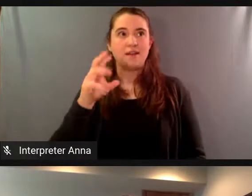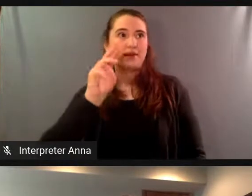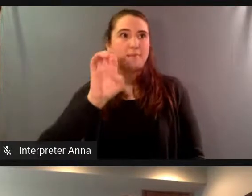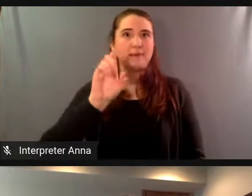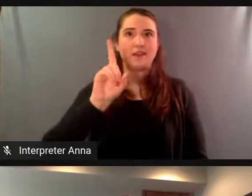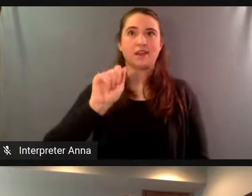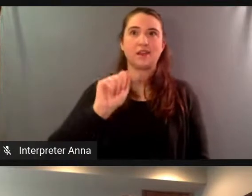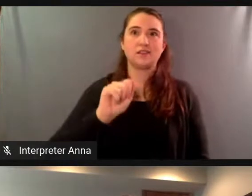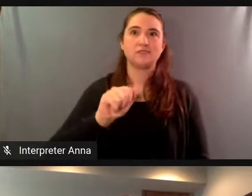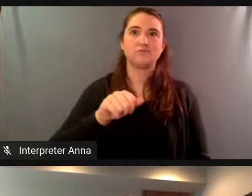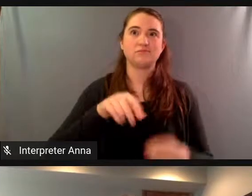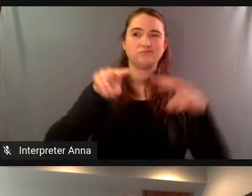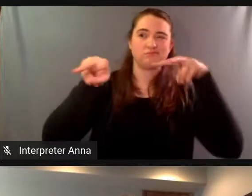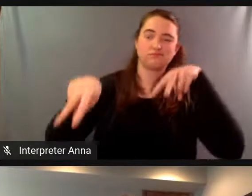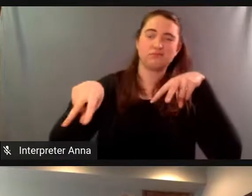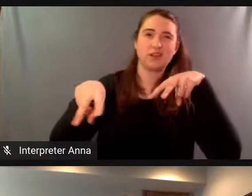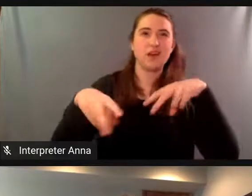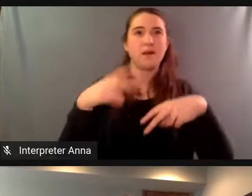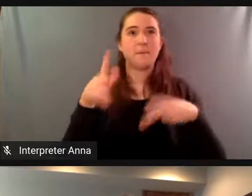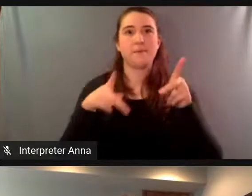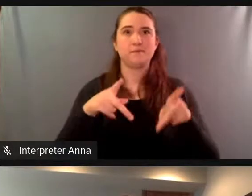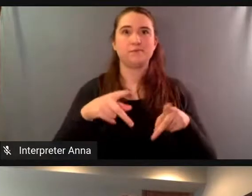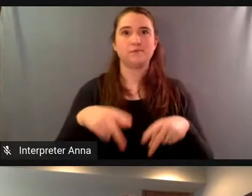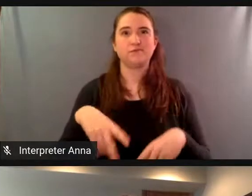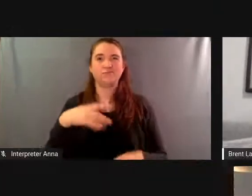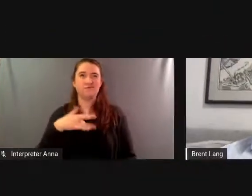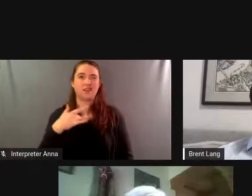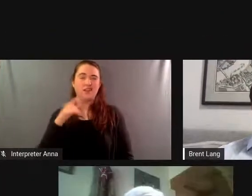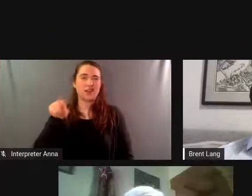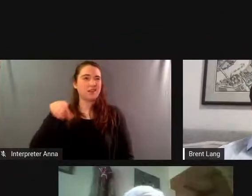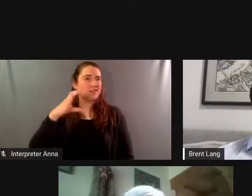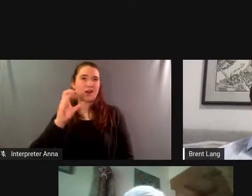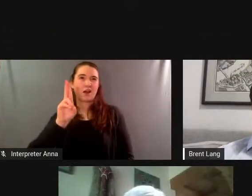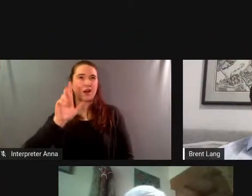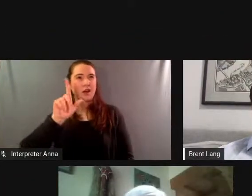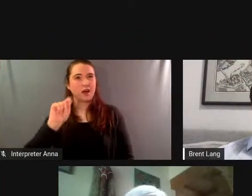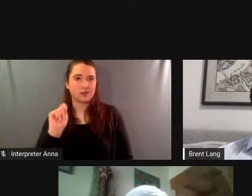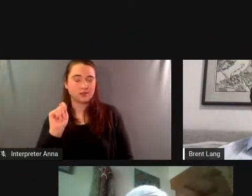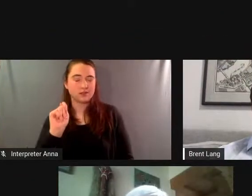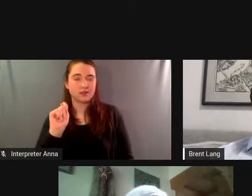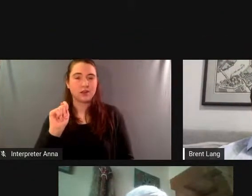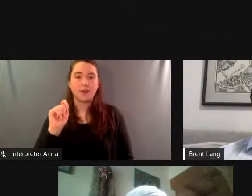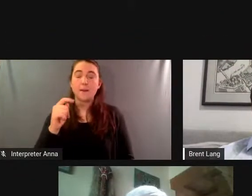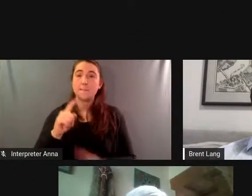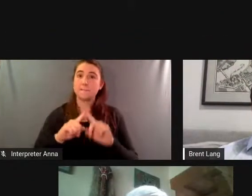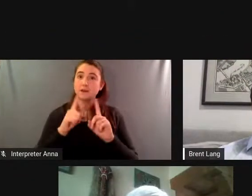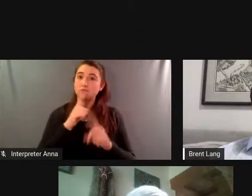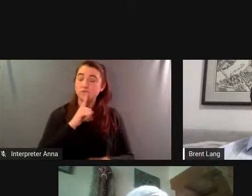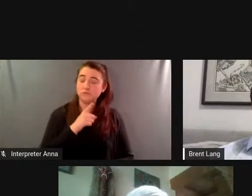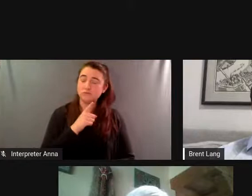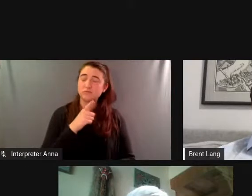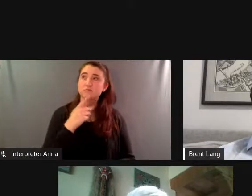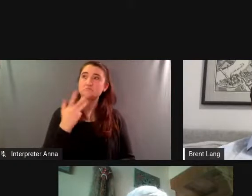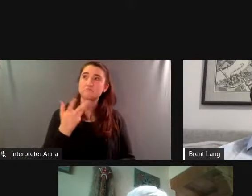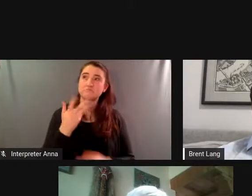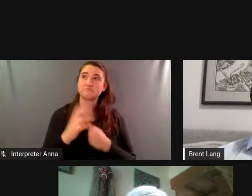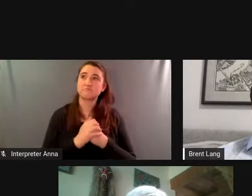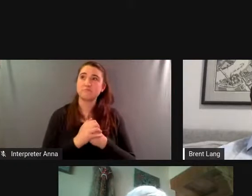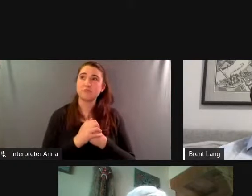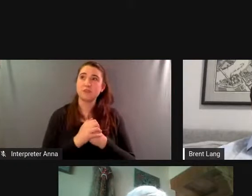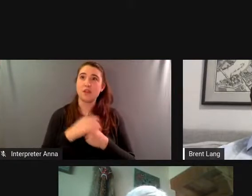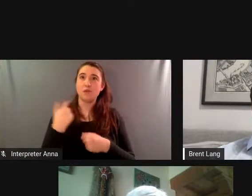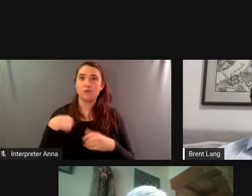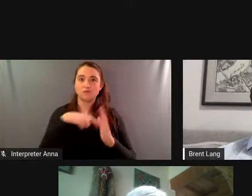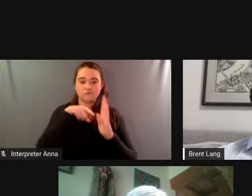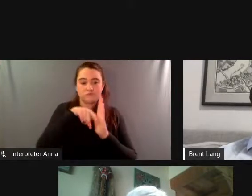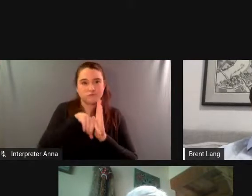um there were cult accusations of uh the people who conceived of the project but um as we looked